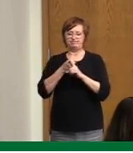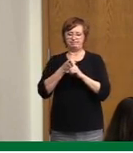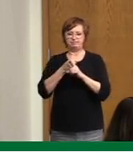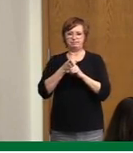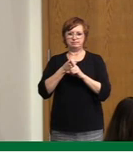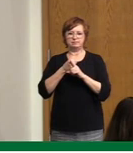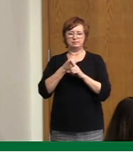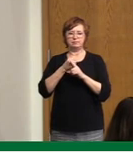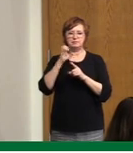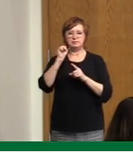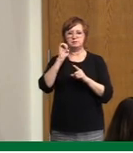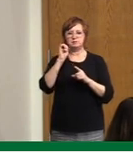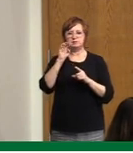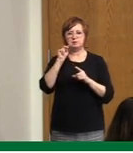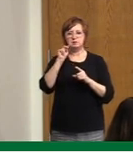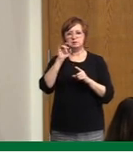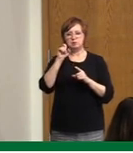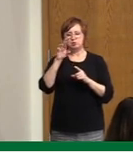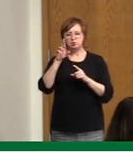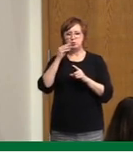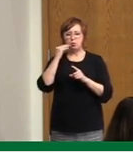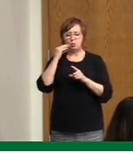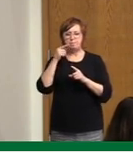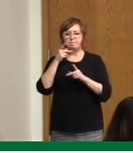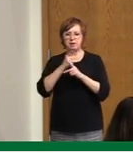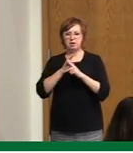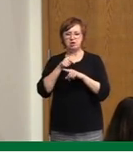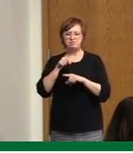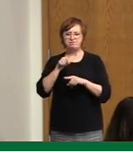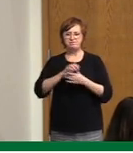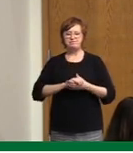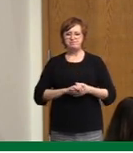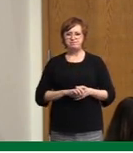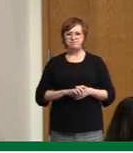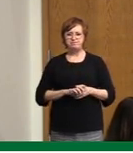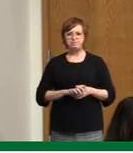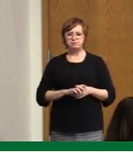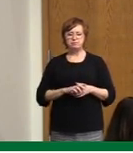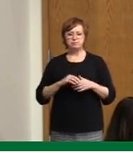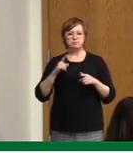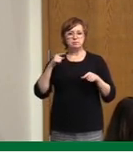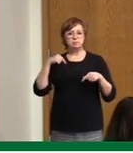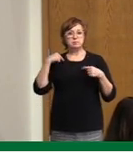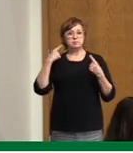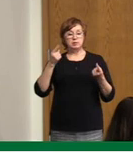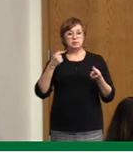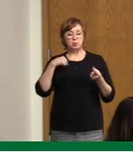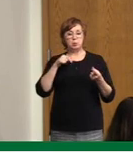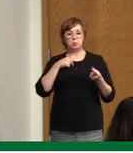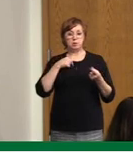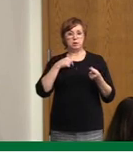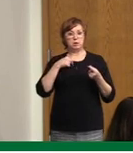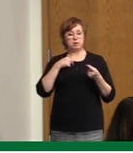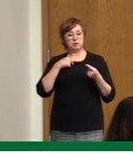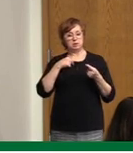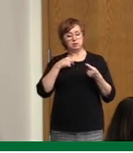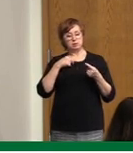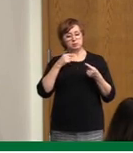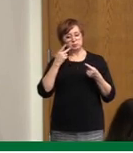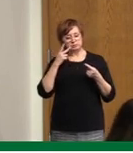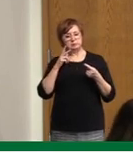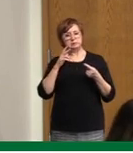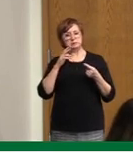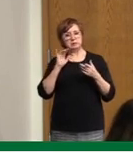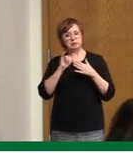as best as we can is being managed. But it is something that I think is the most high risk out of all the